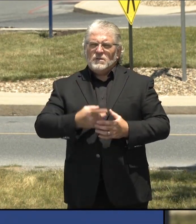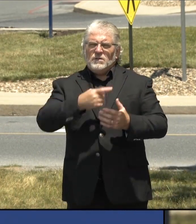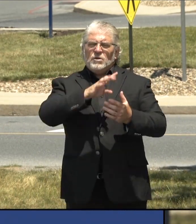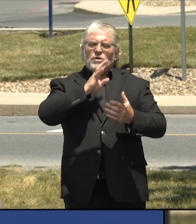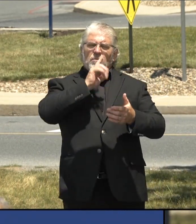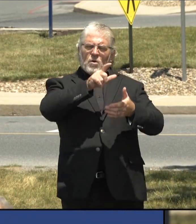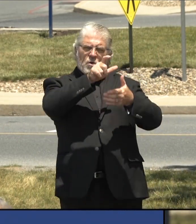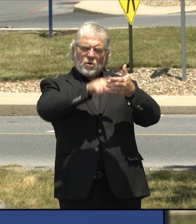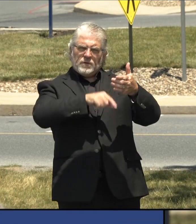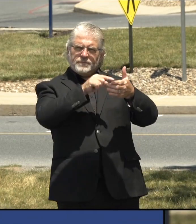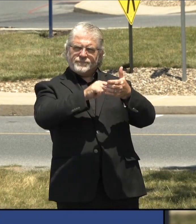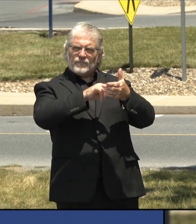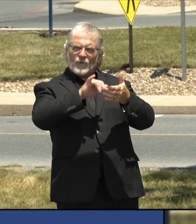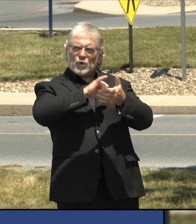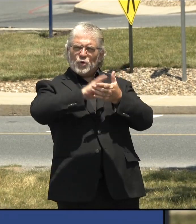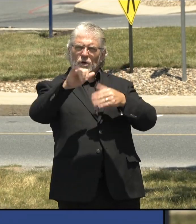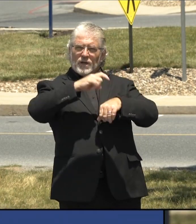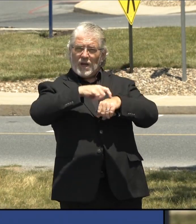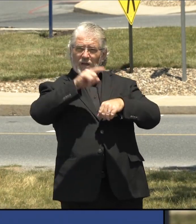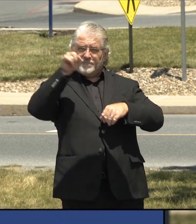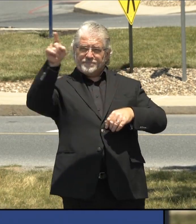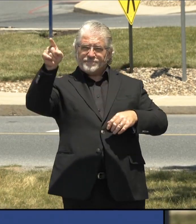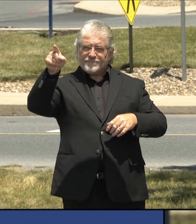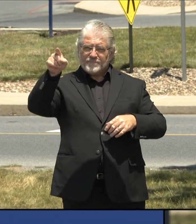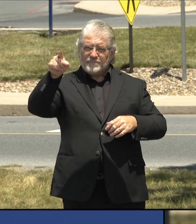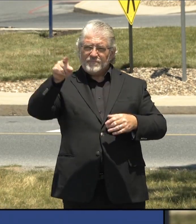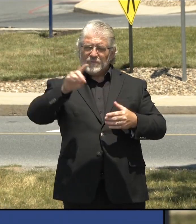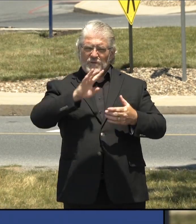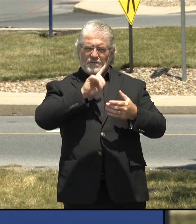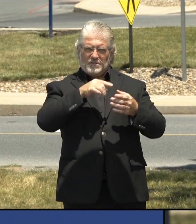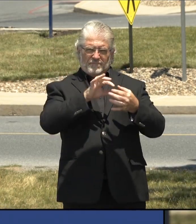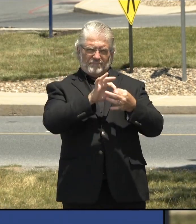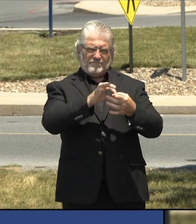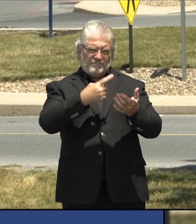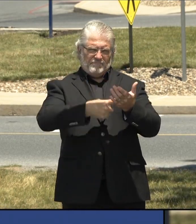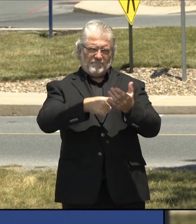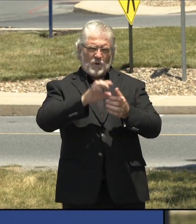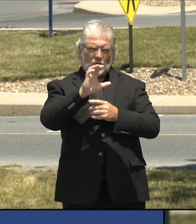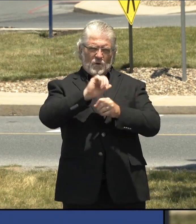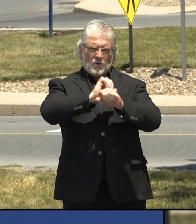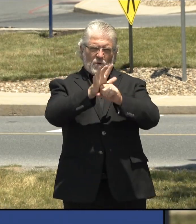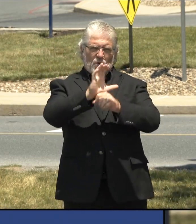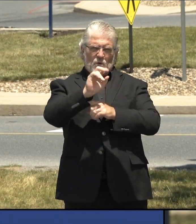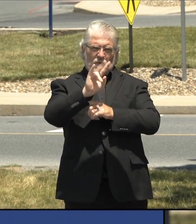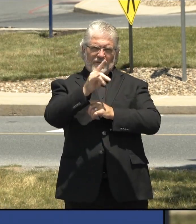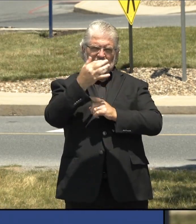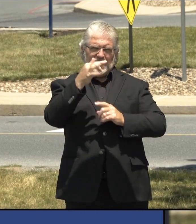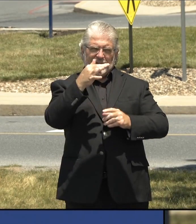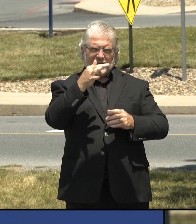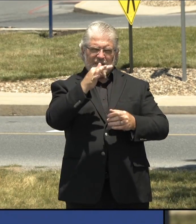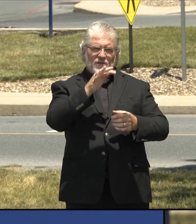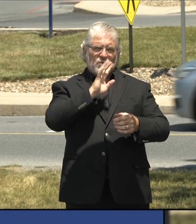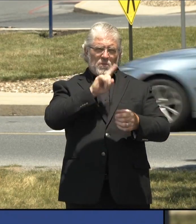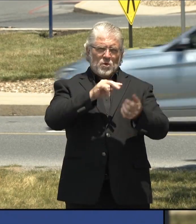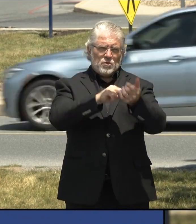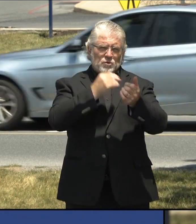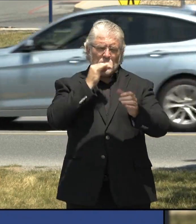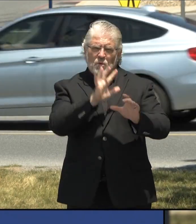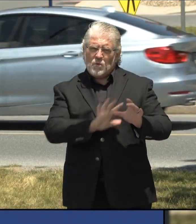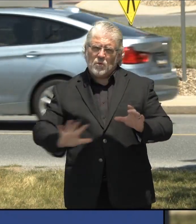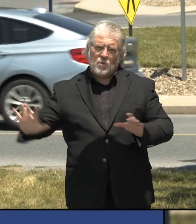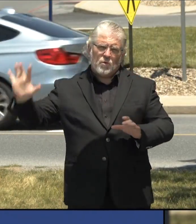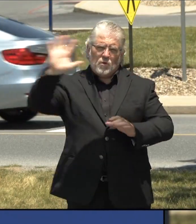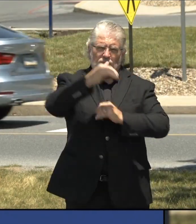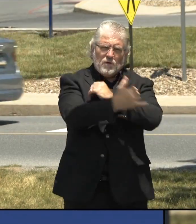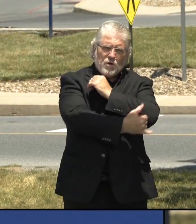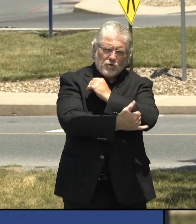the burden, um, of COVID-19 in nursing homes throughout the country. Uh, and so this has been an issue where in any state that has had a high